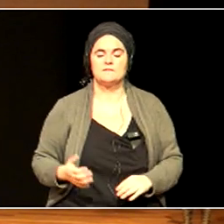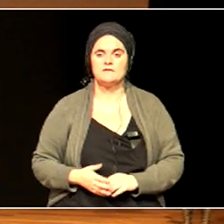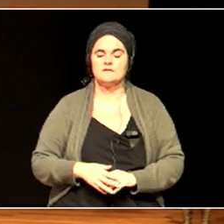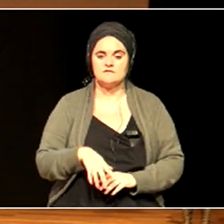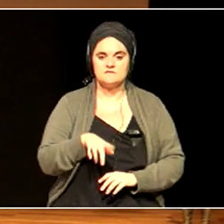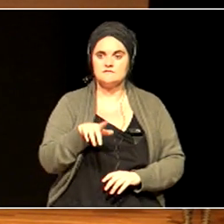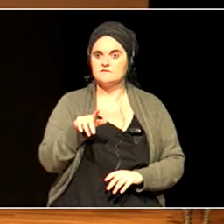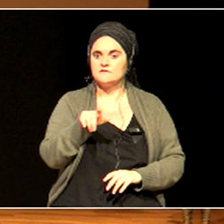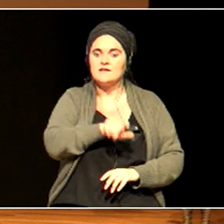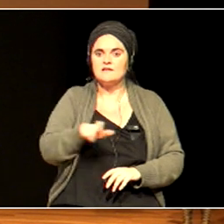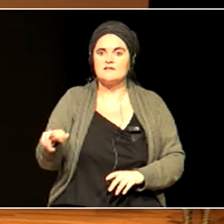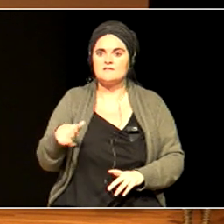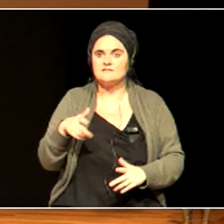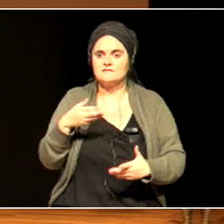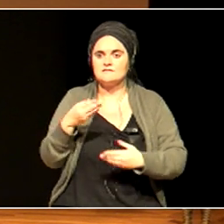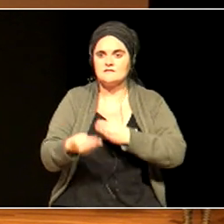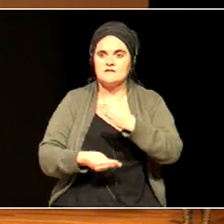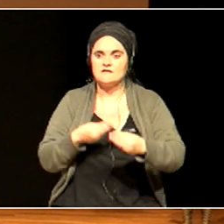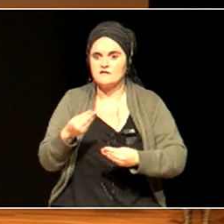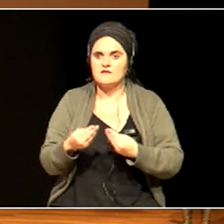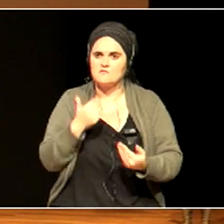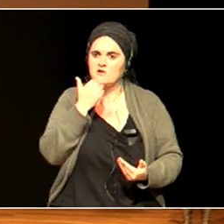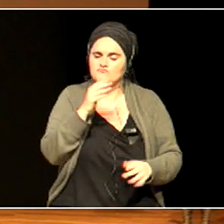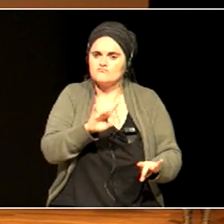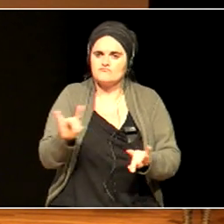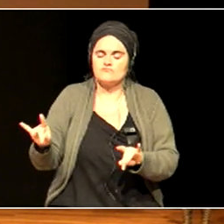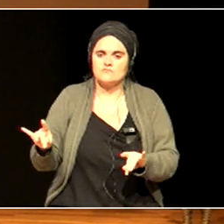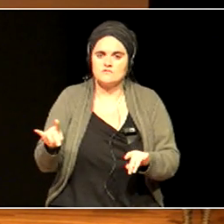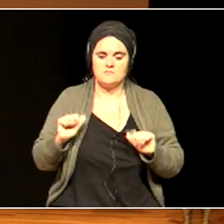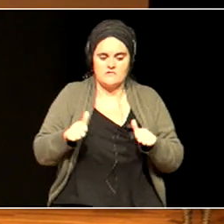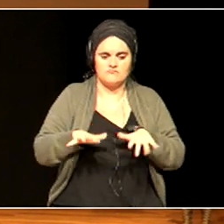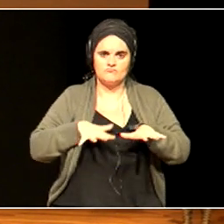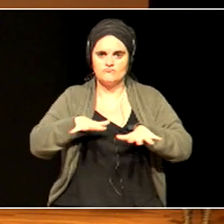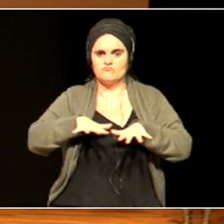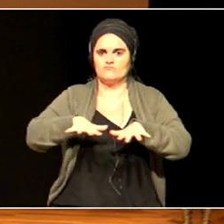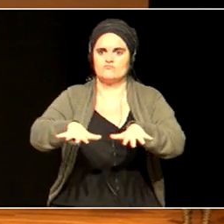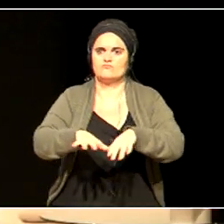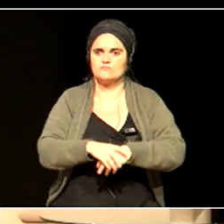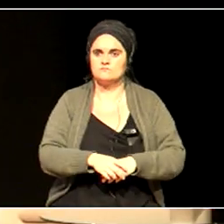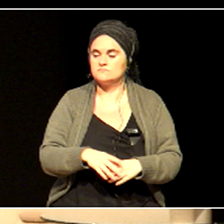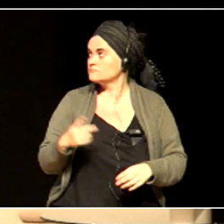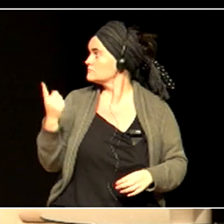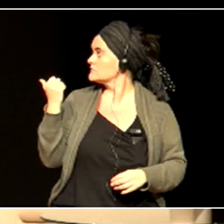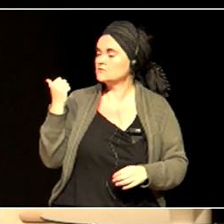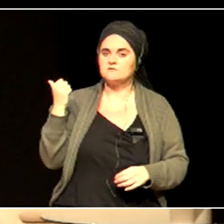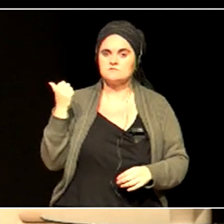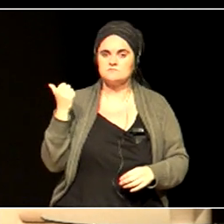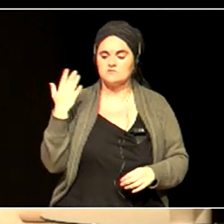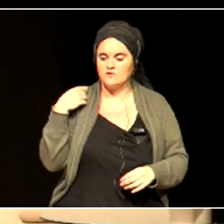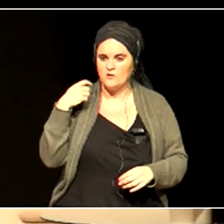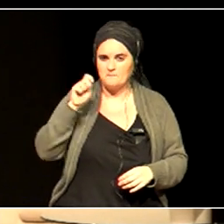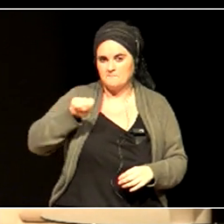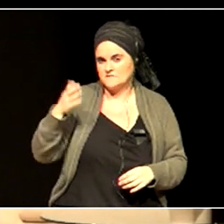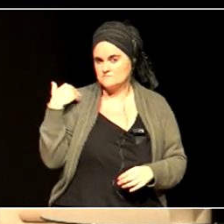This is, well, what was it, a couple of months ago we closed